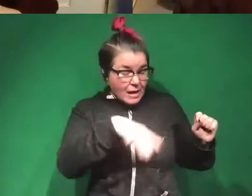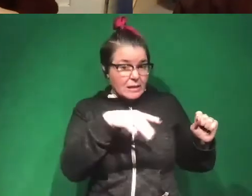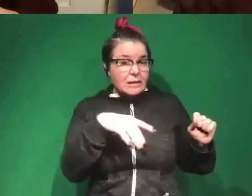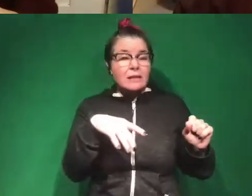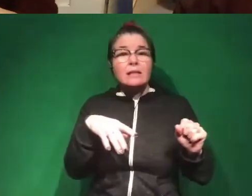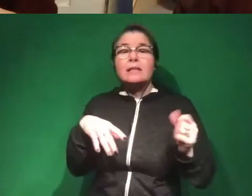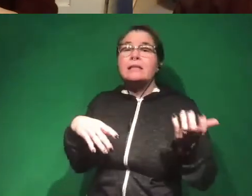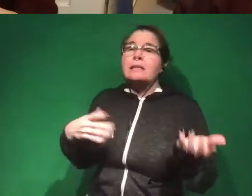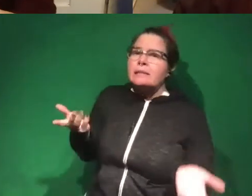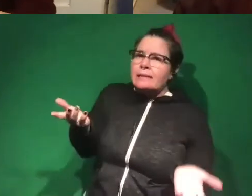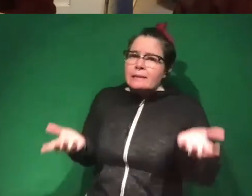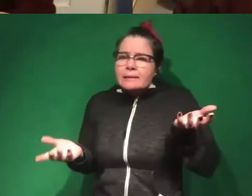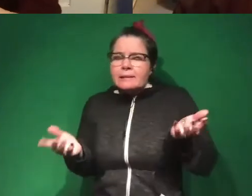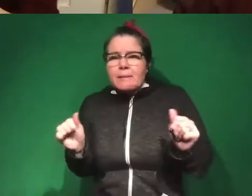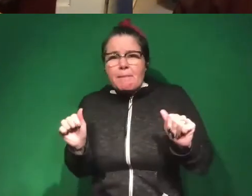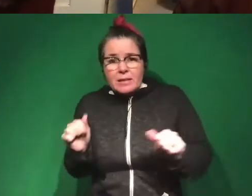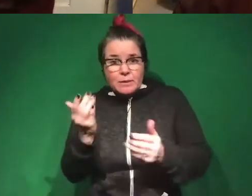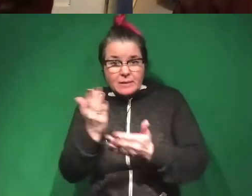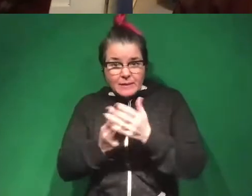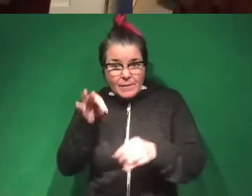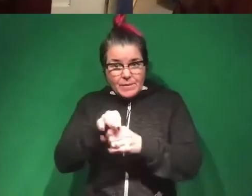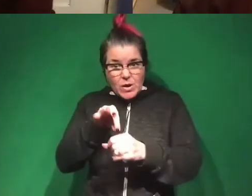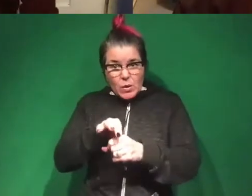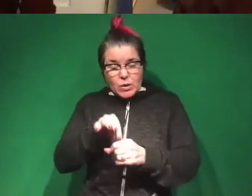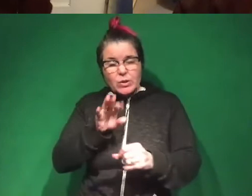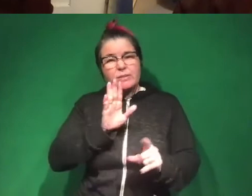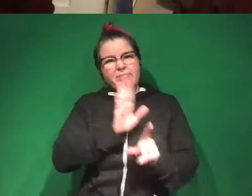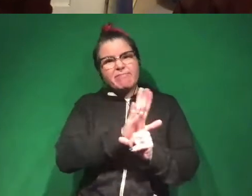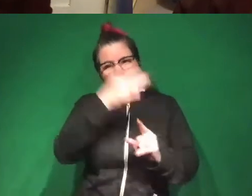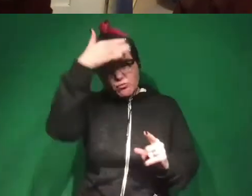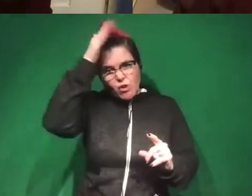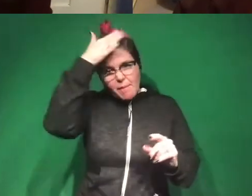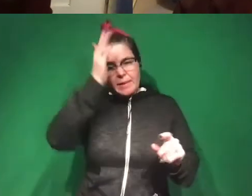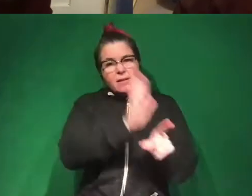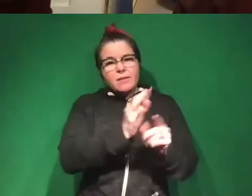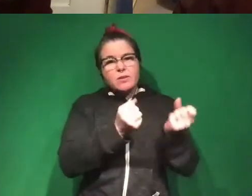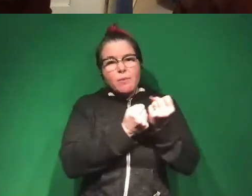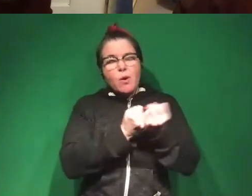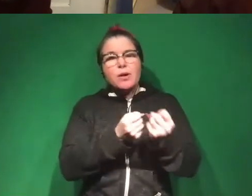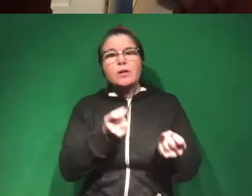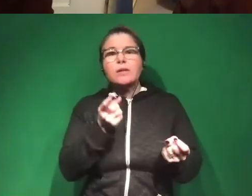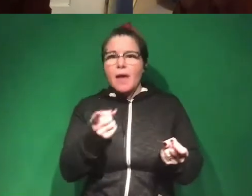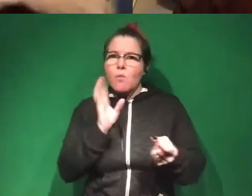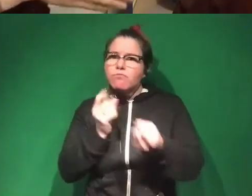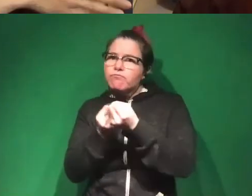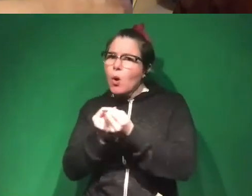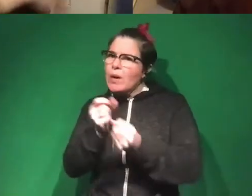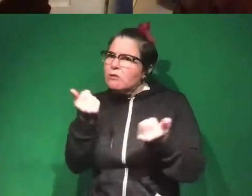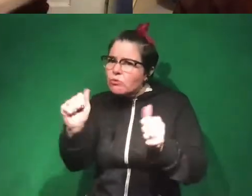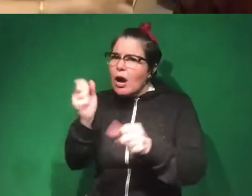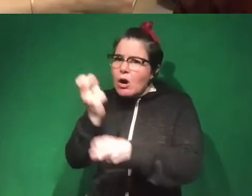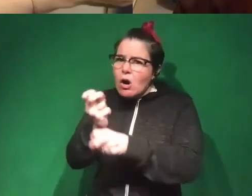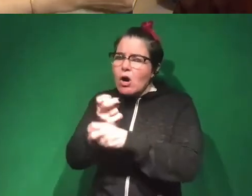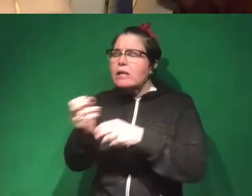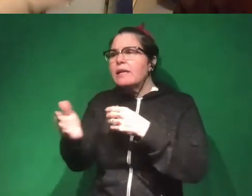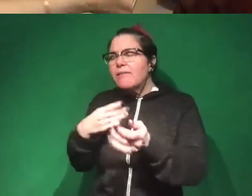we might say that some voters, especially the current president's base, would think that he's done everything he can to make the economy as strong as possible, despite what we would